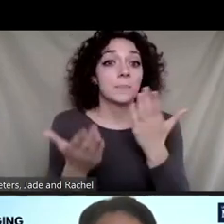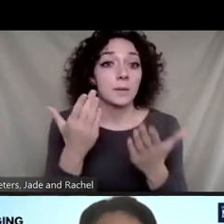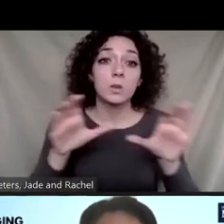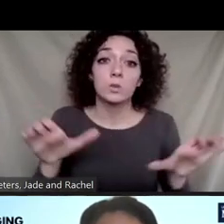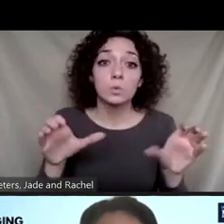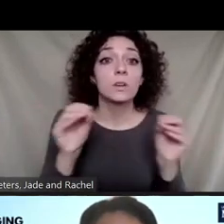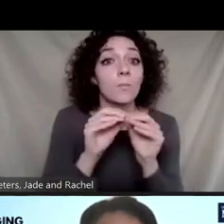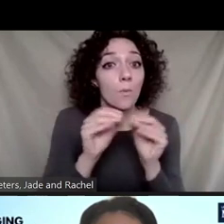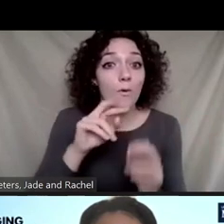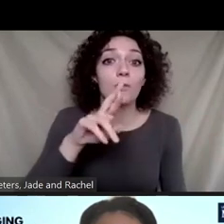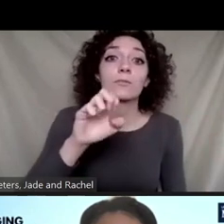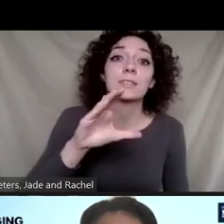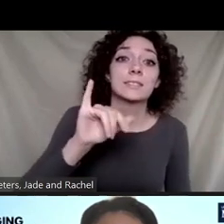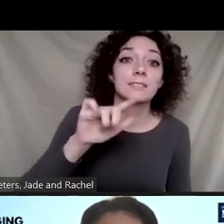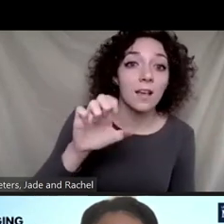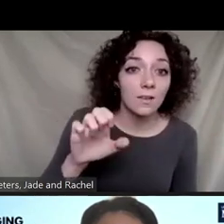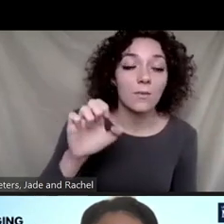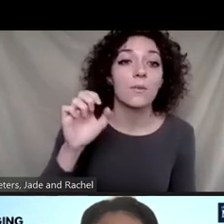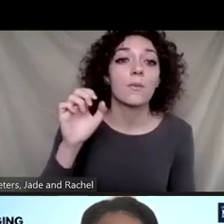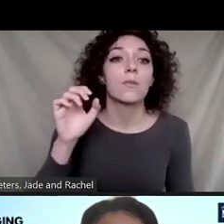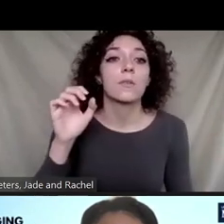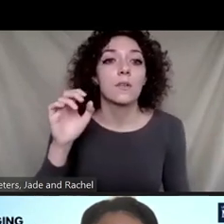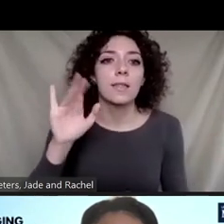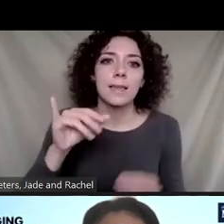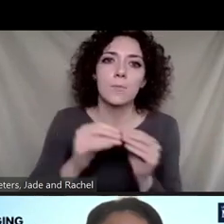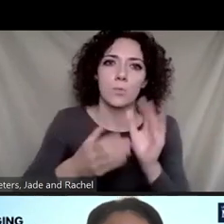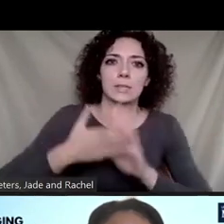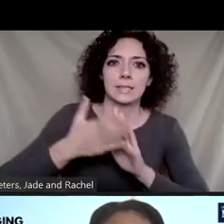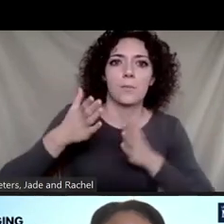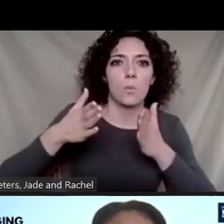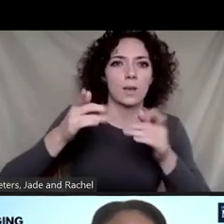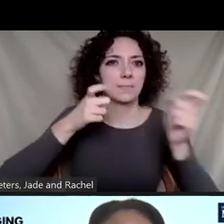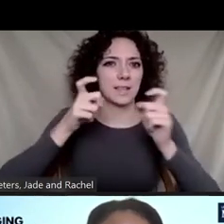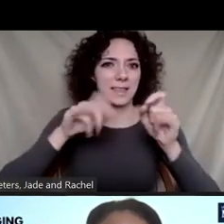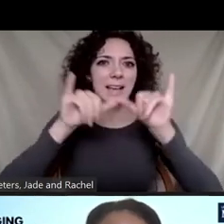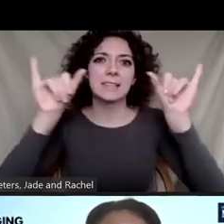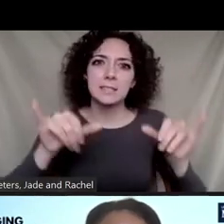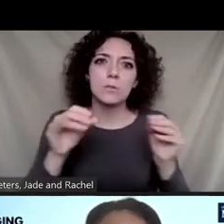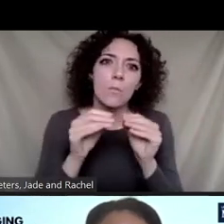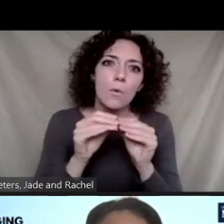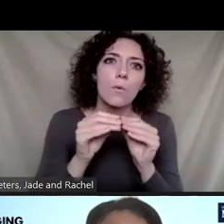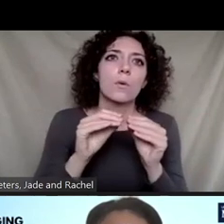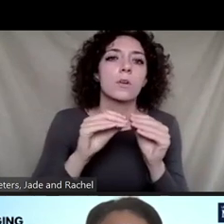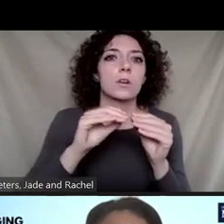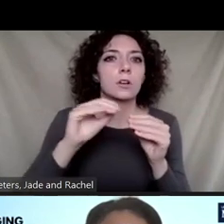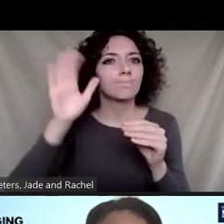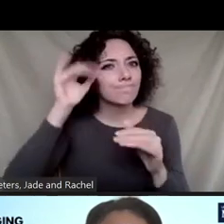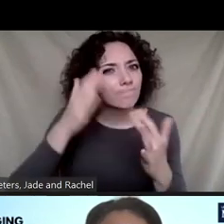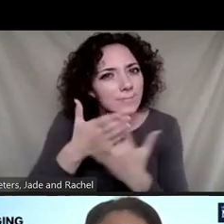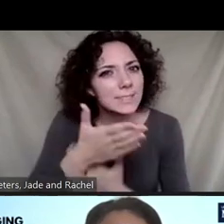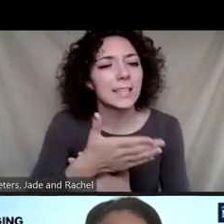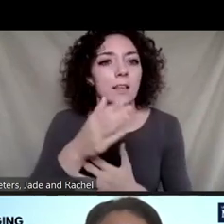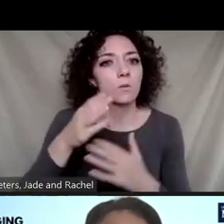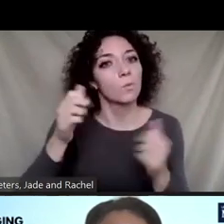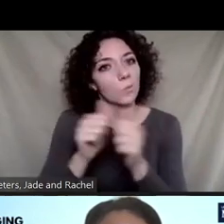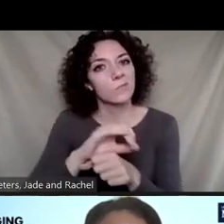recyclable. Dr. I think sustainable waste management system may be more resilient to the pandemic. Dr. that is, we are getting to